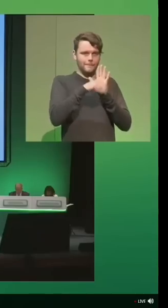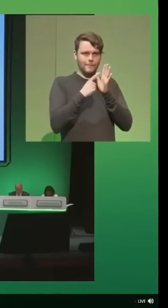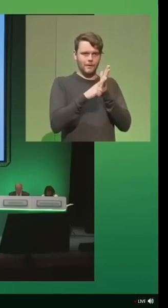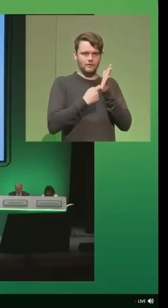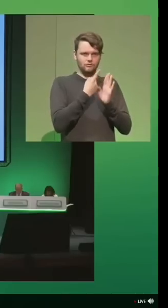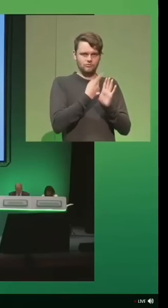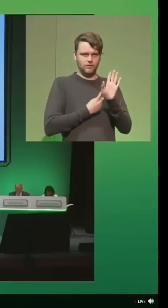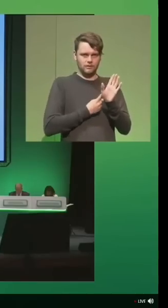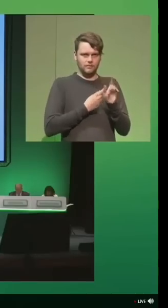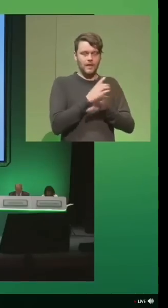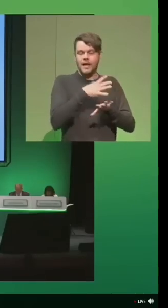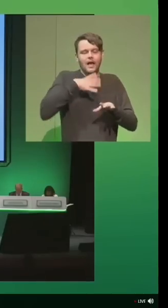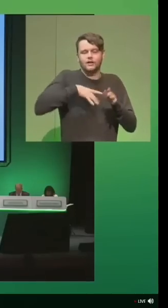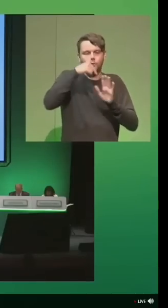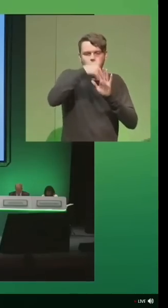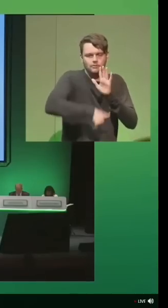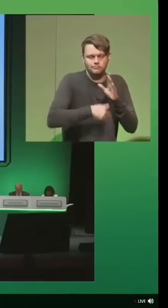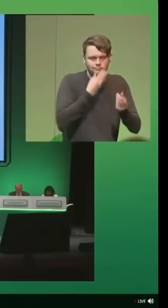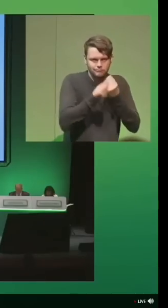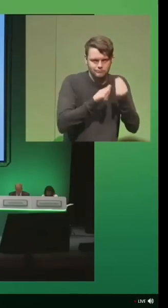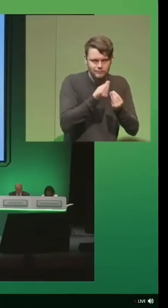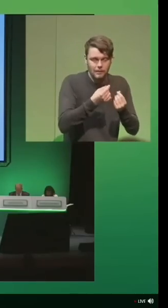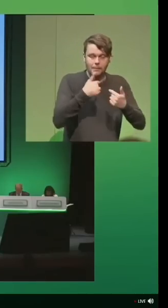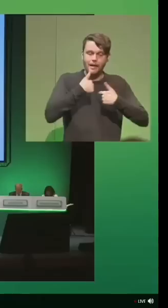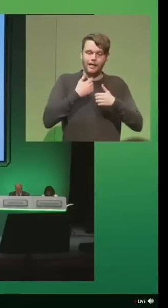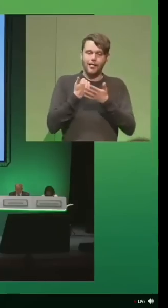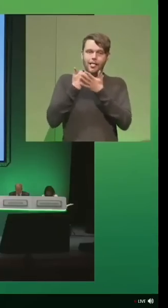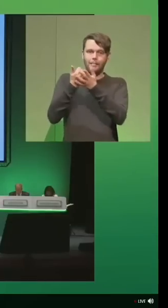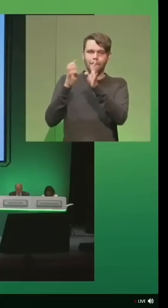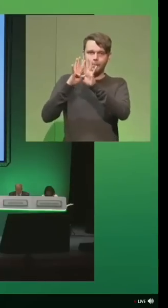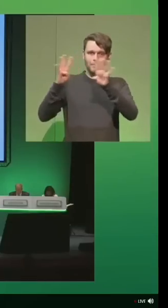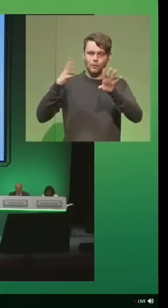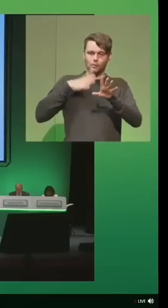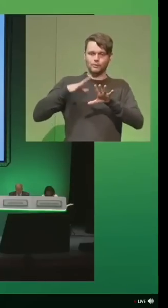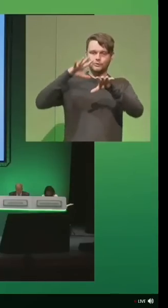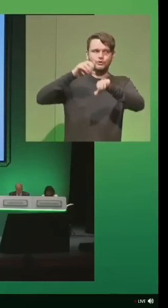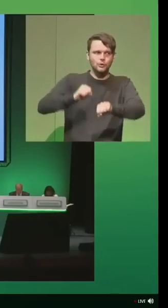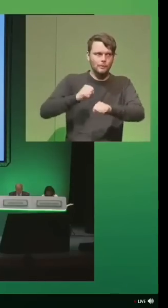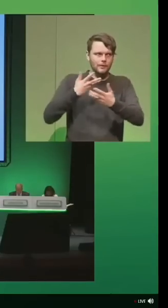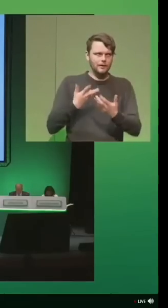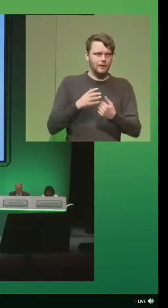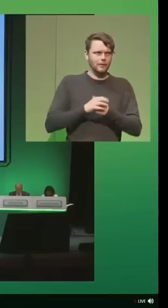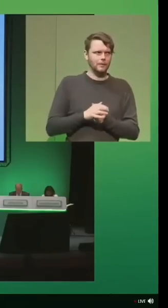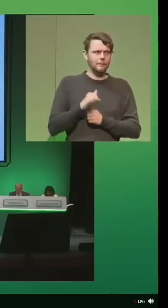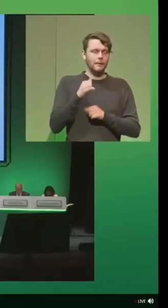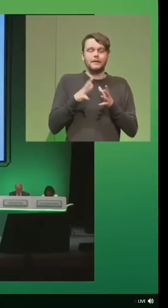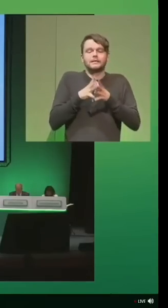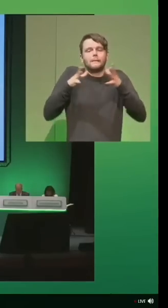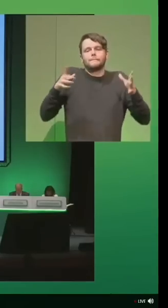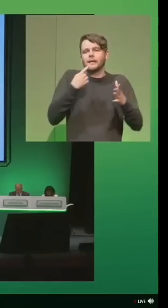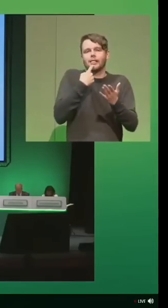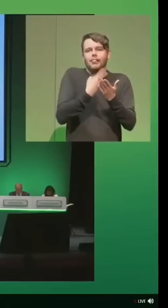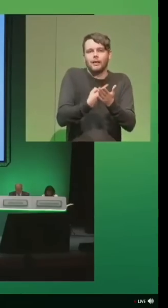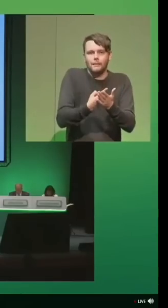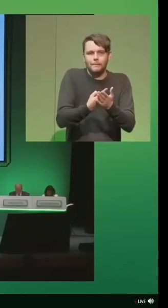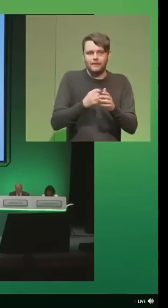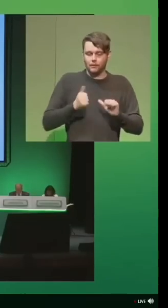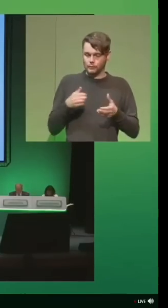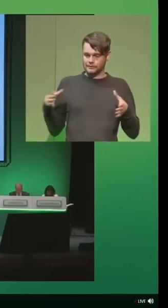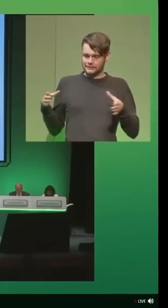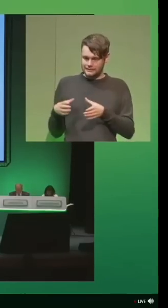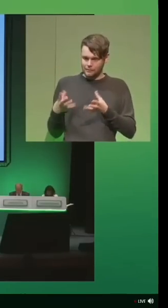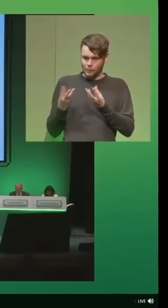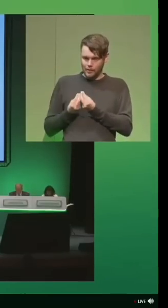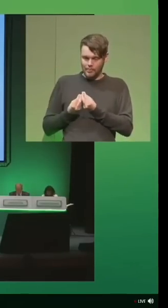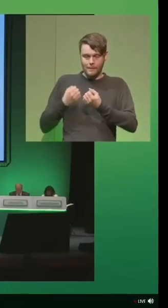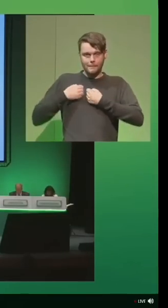I don't wish to go any further with that. I can help the board stop that now. That may be a big claim. I have a good team with me,